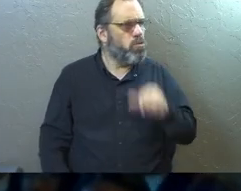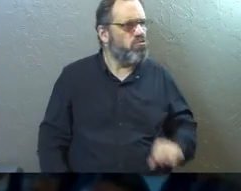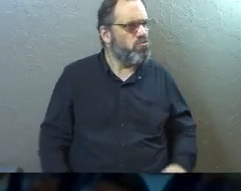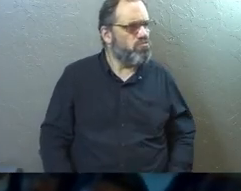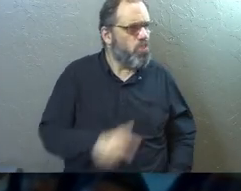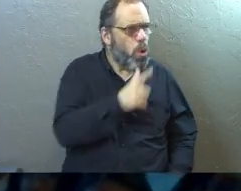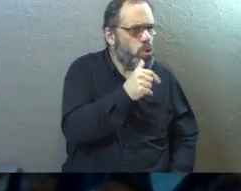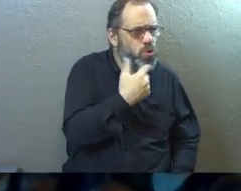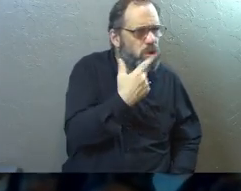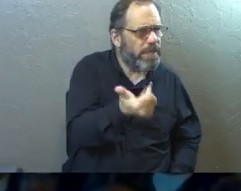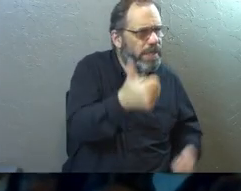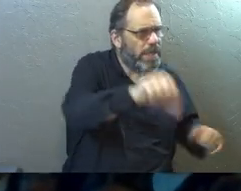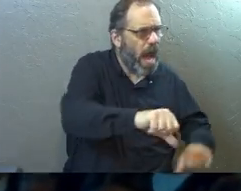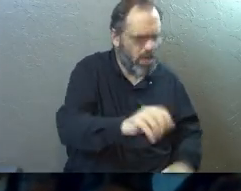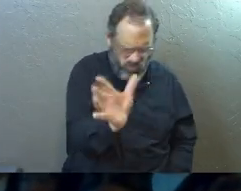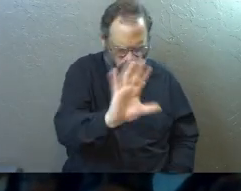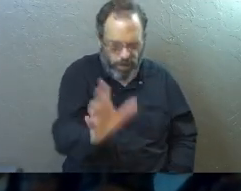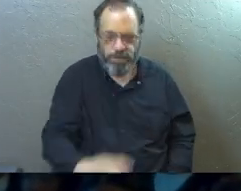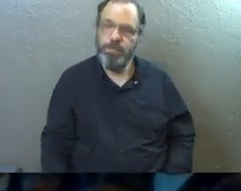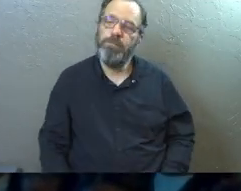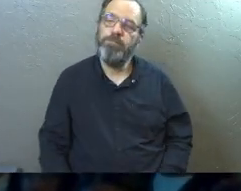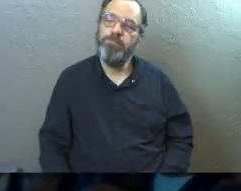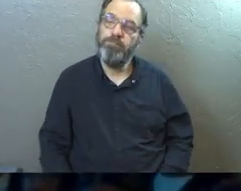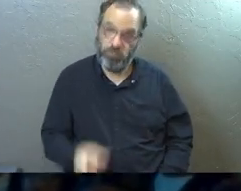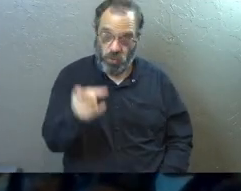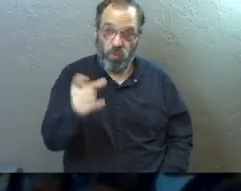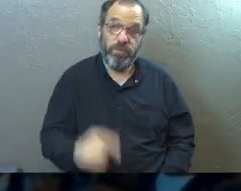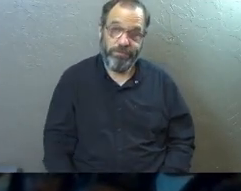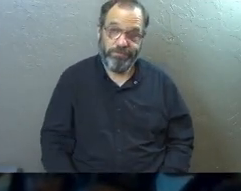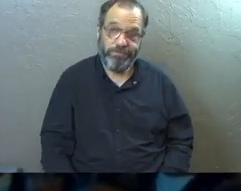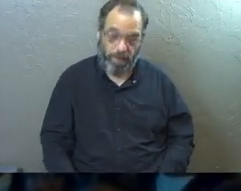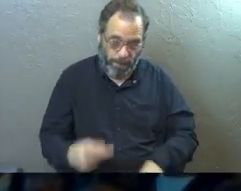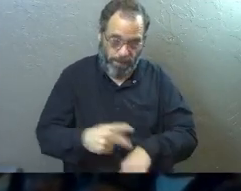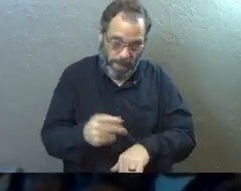is. You know, like, there's no way I'd let that happen. And Jesus is like, it's you.